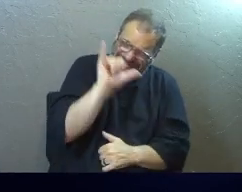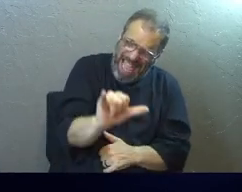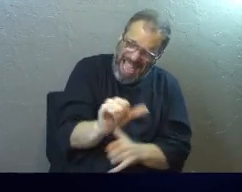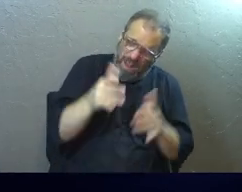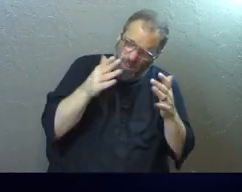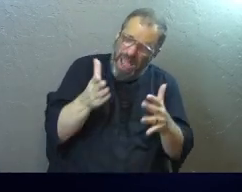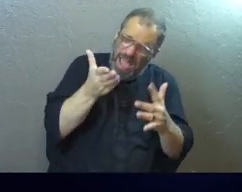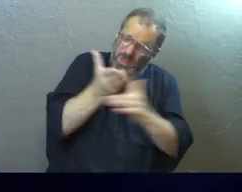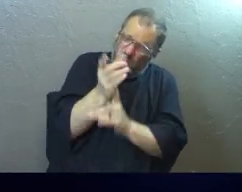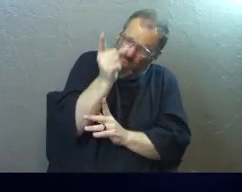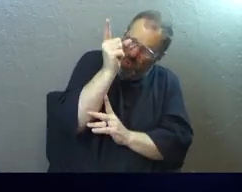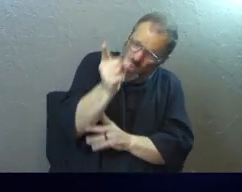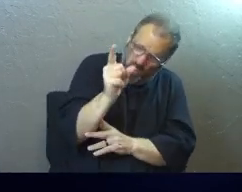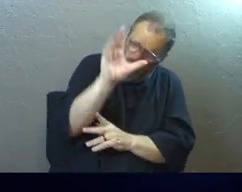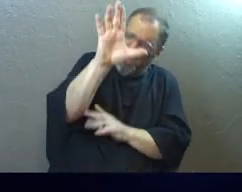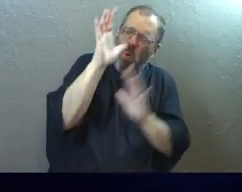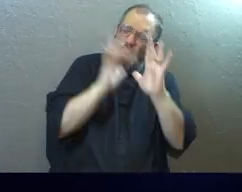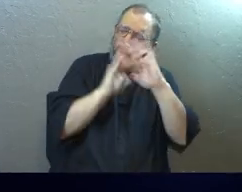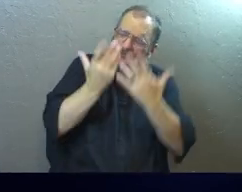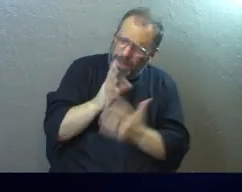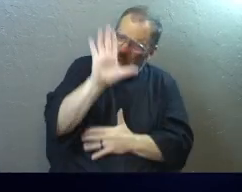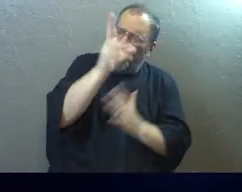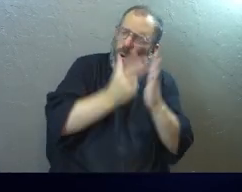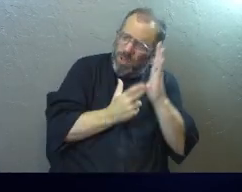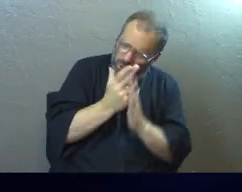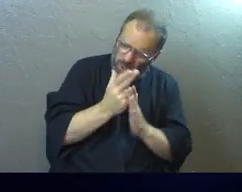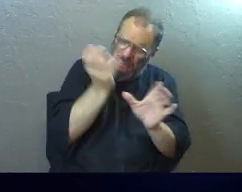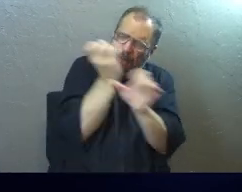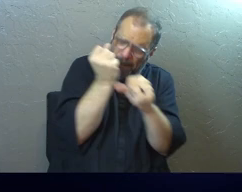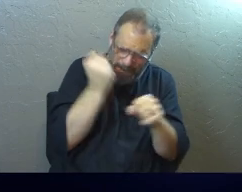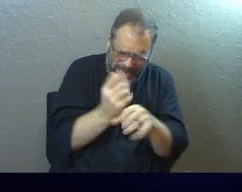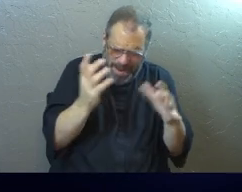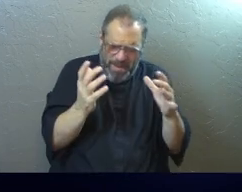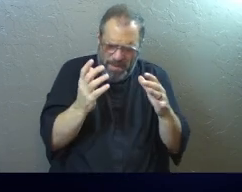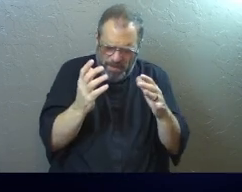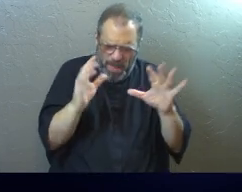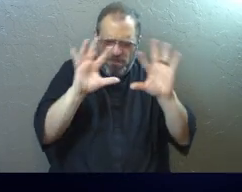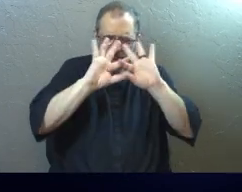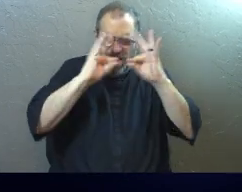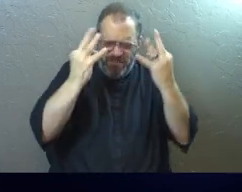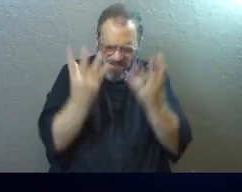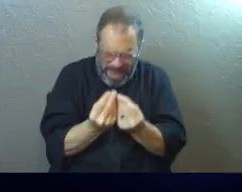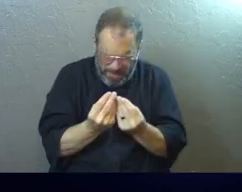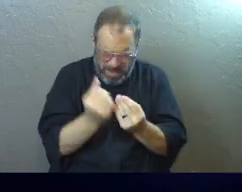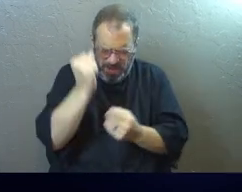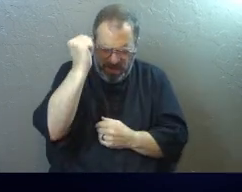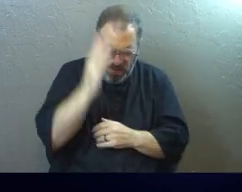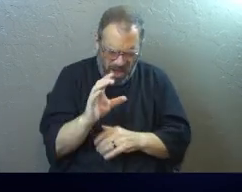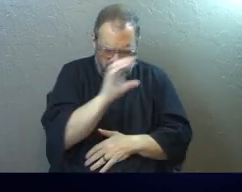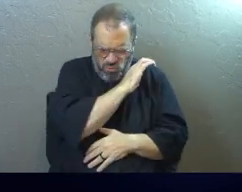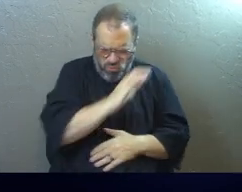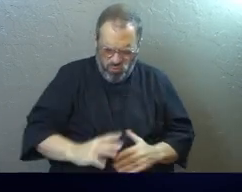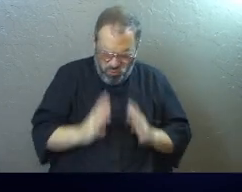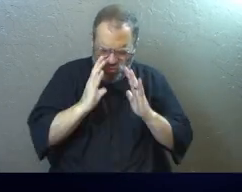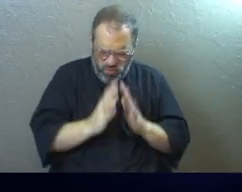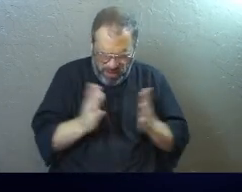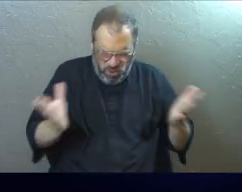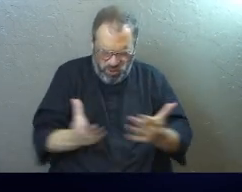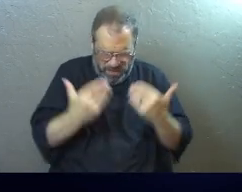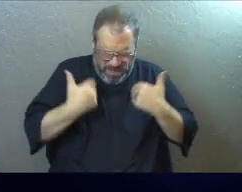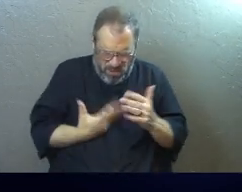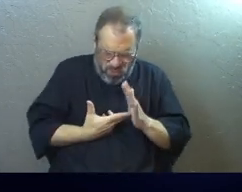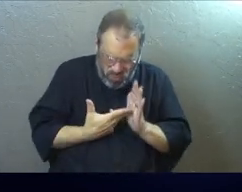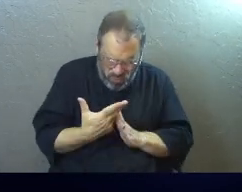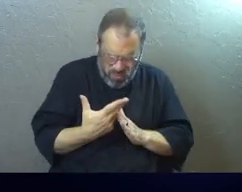formed by you, by your word, by your truth, formed, God, by the family of God around us, God, that's encouraging us to the